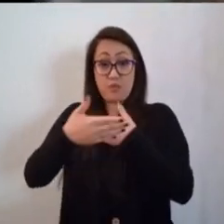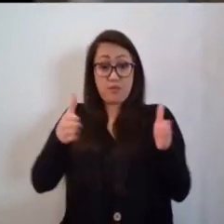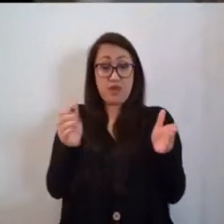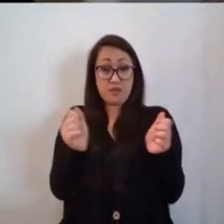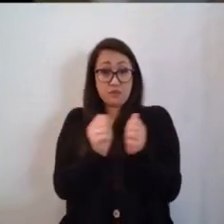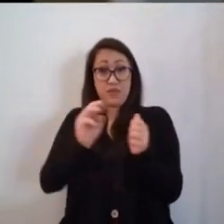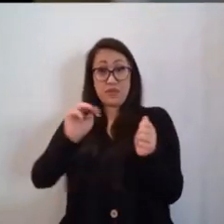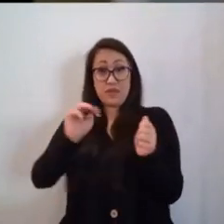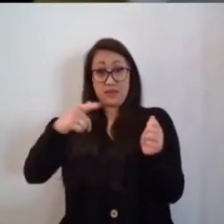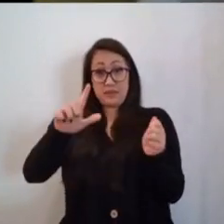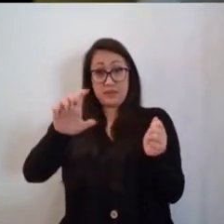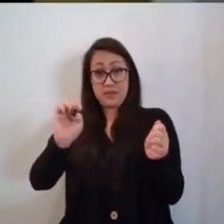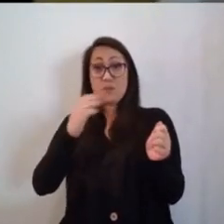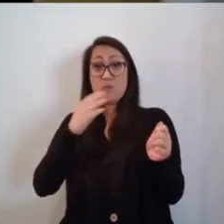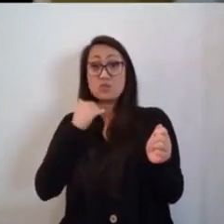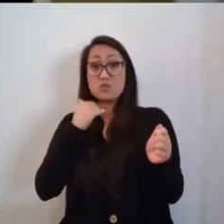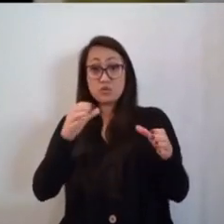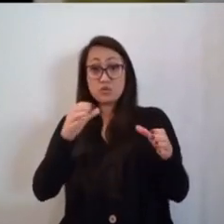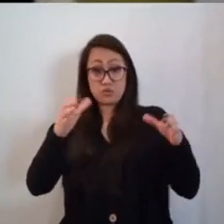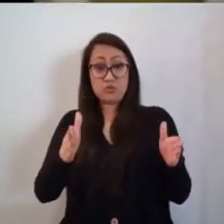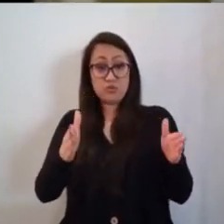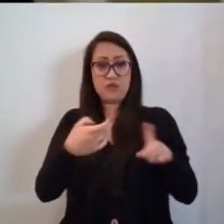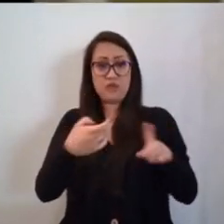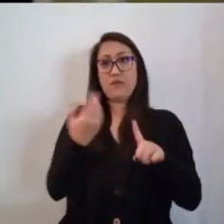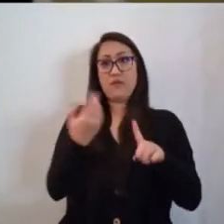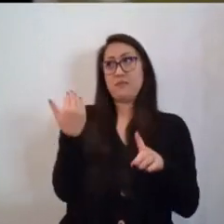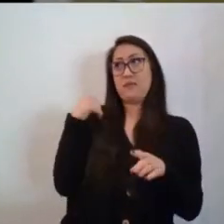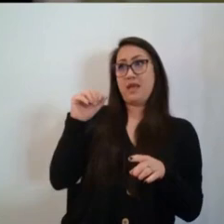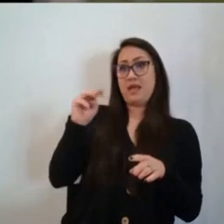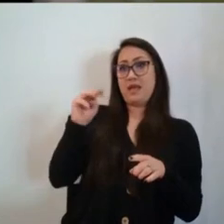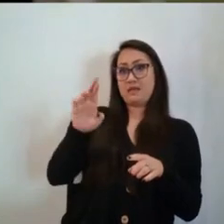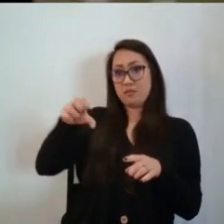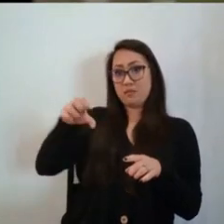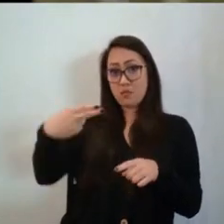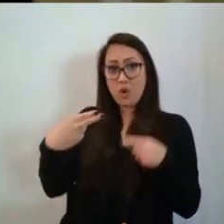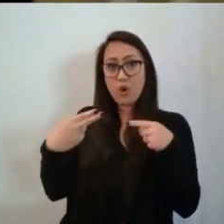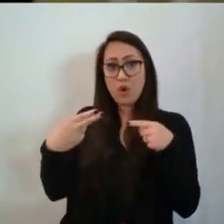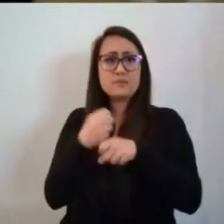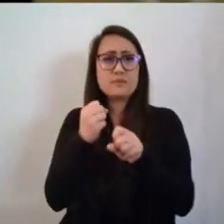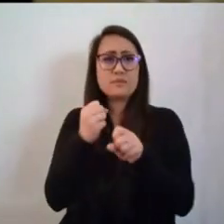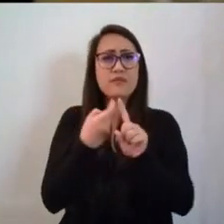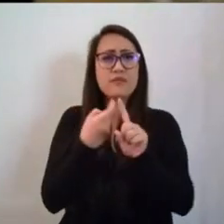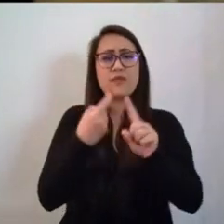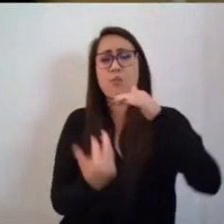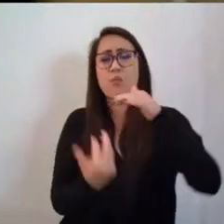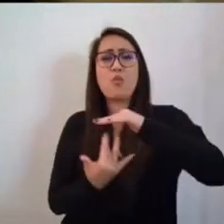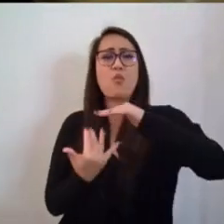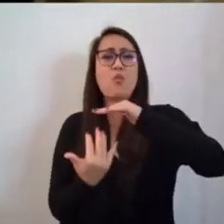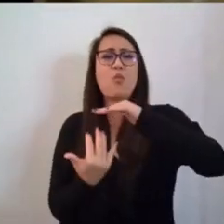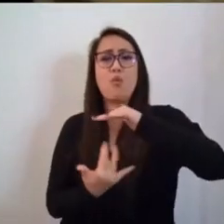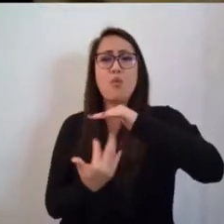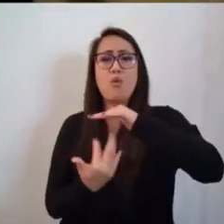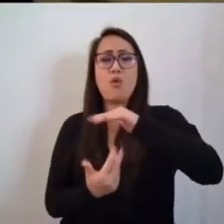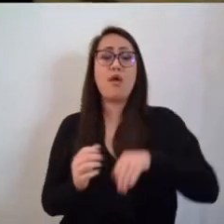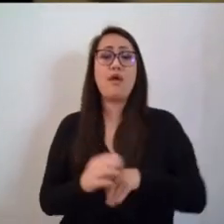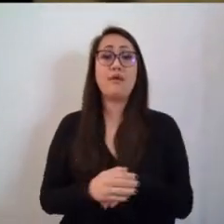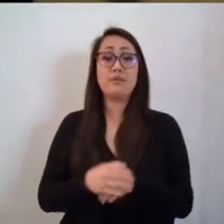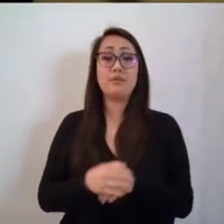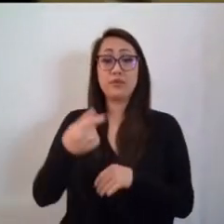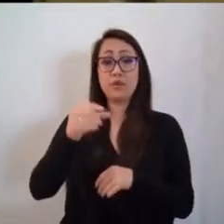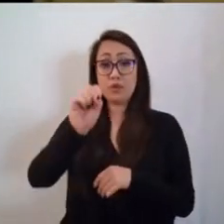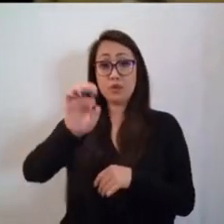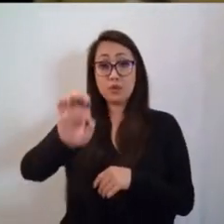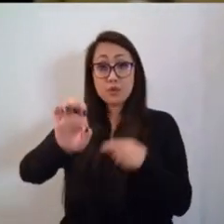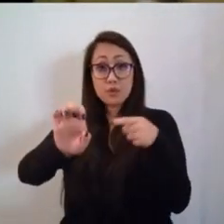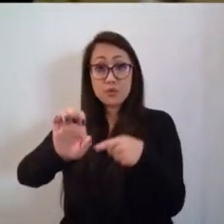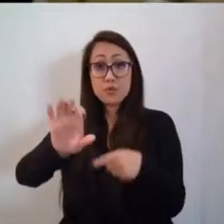tapped in March. When they boiled and boiled and boiled the sap away, he packed a bag of goose feathers that